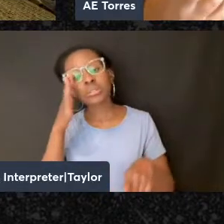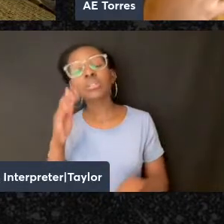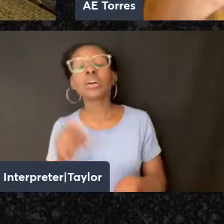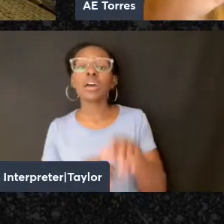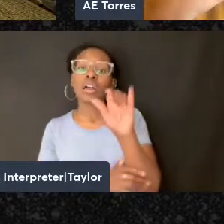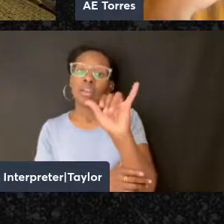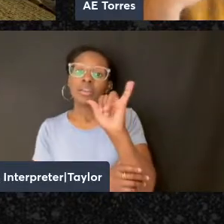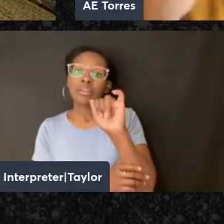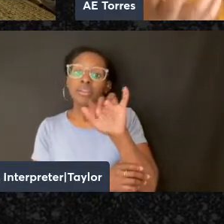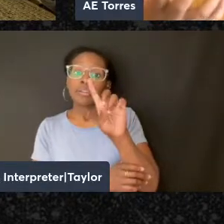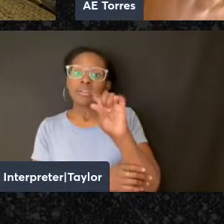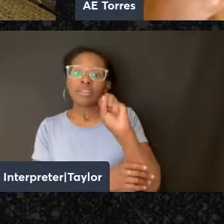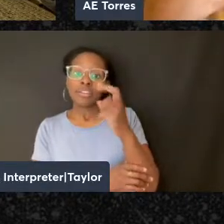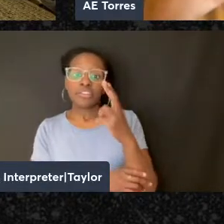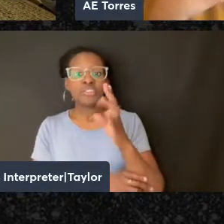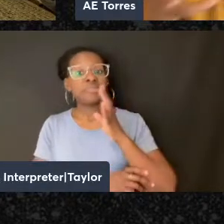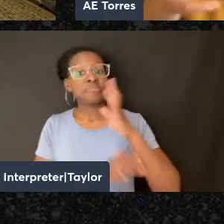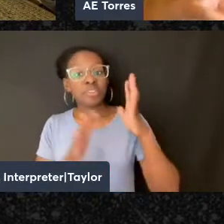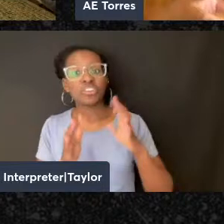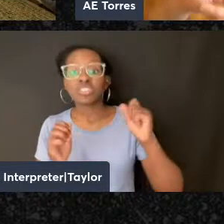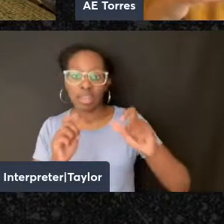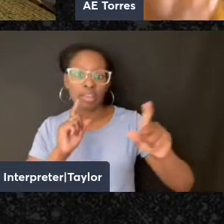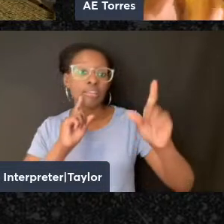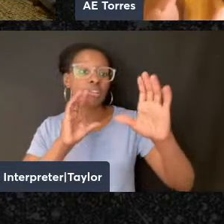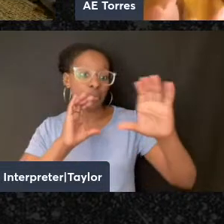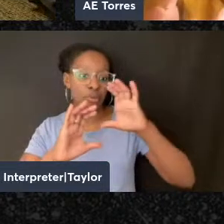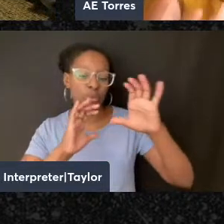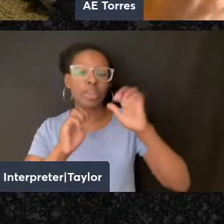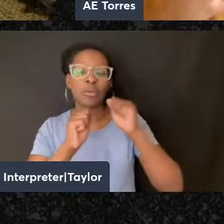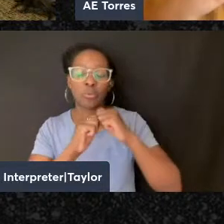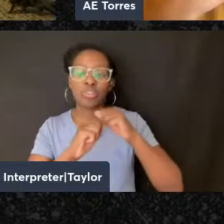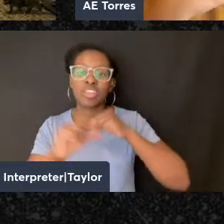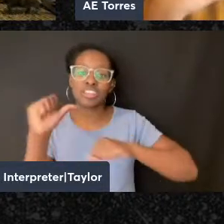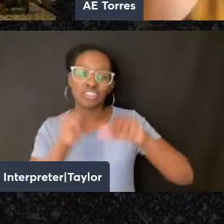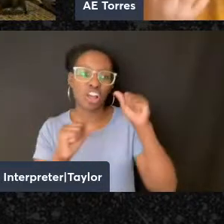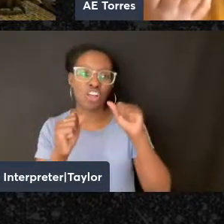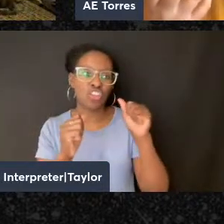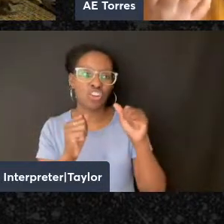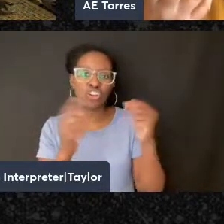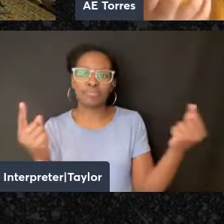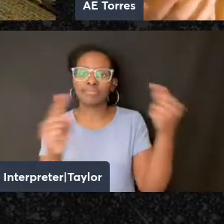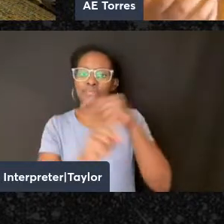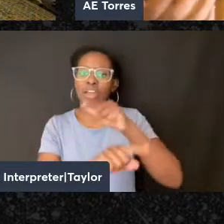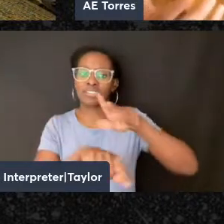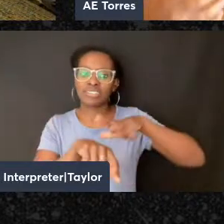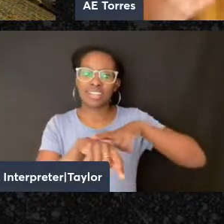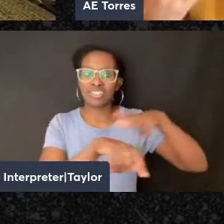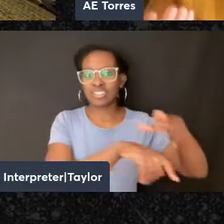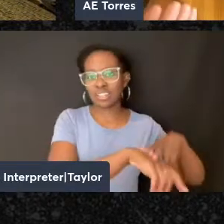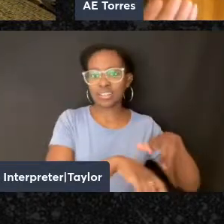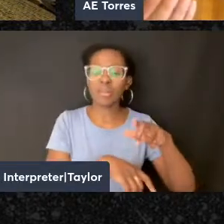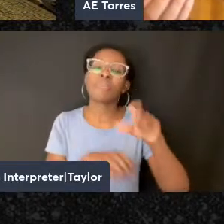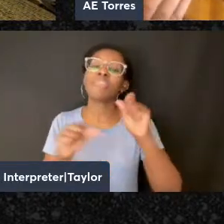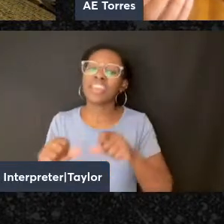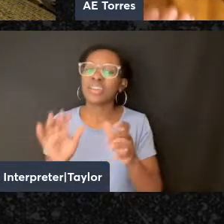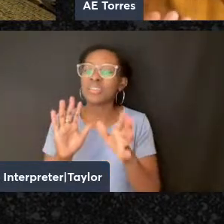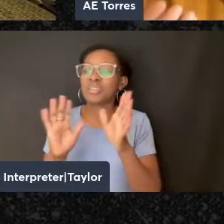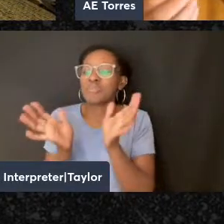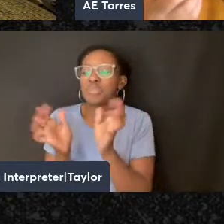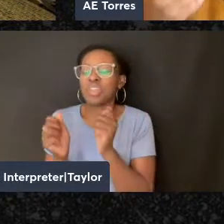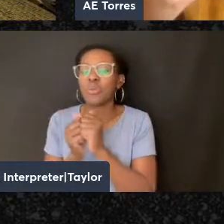speakers communicate with one another transnationally, but they could also often communicate with the German